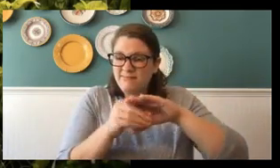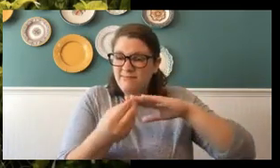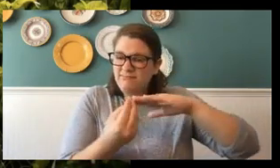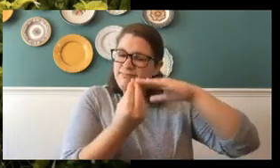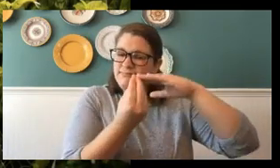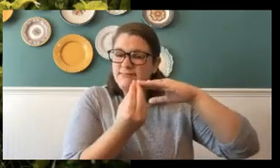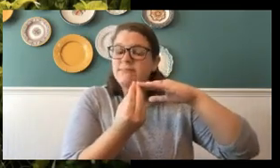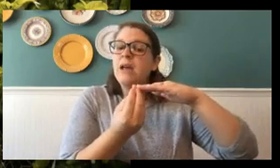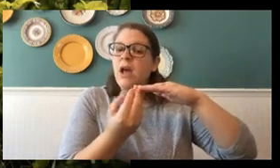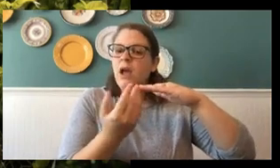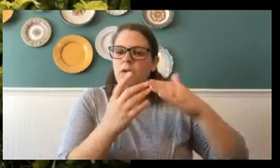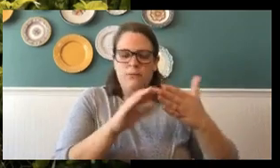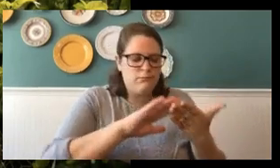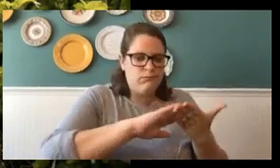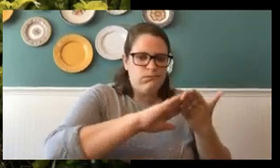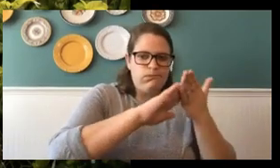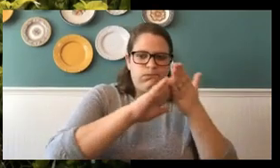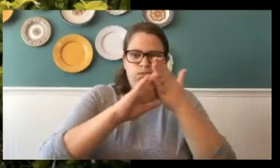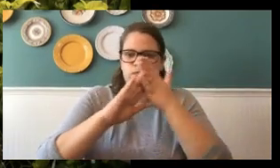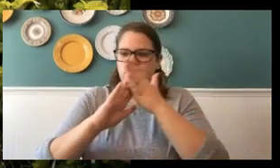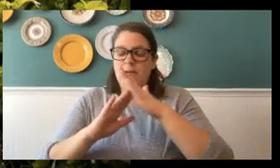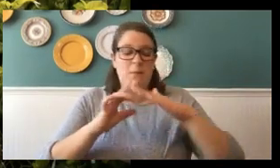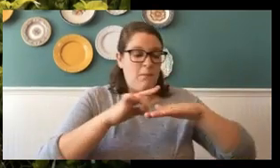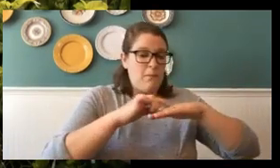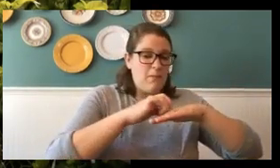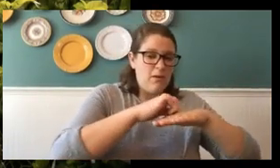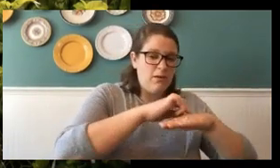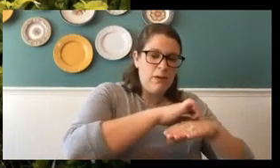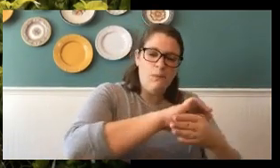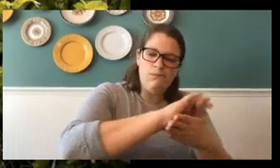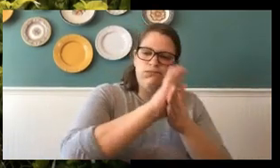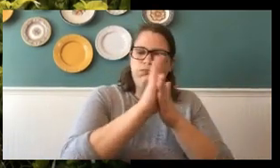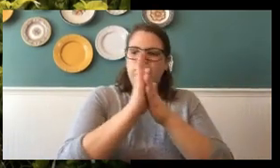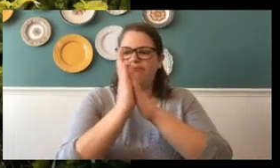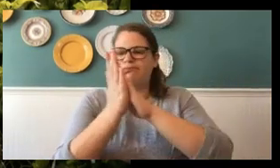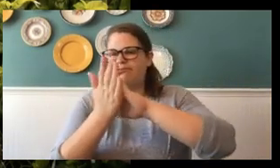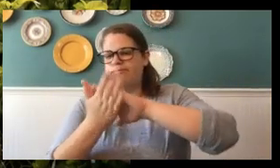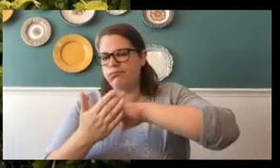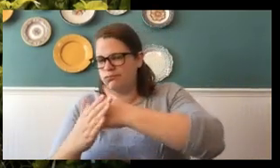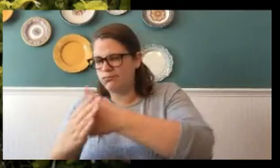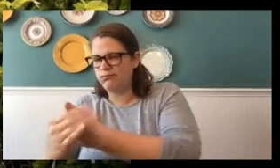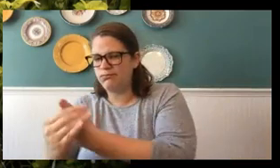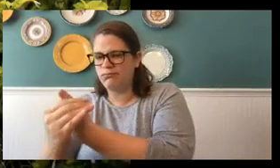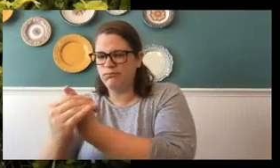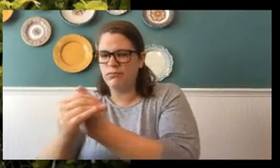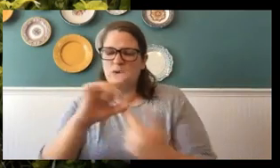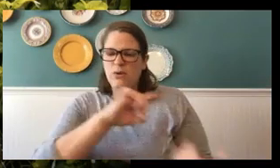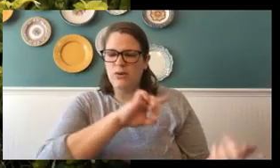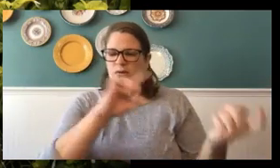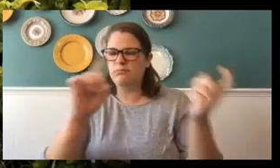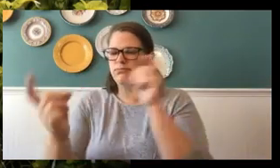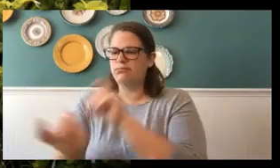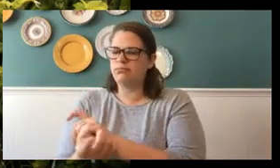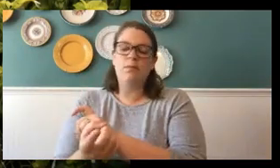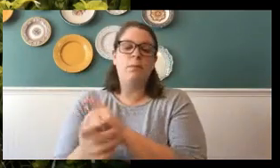transformation from caterpillar to butterfly. And we call that transformation process, one great